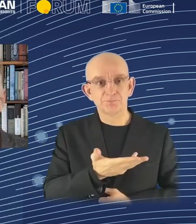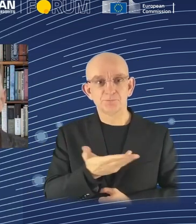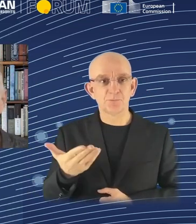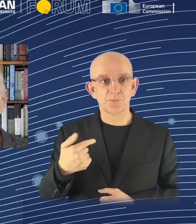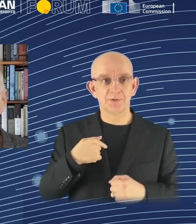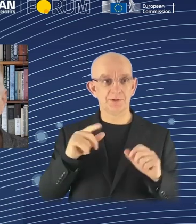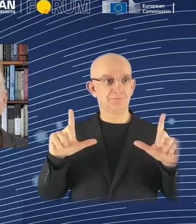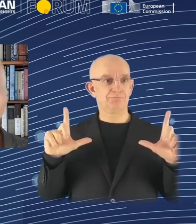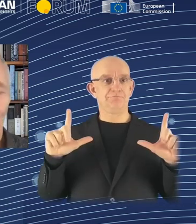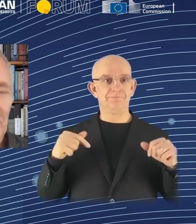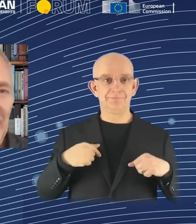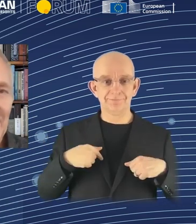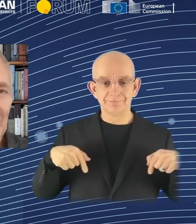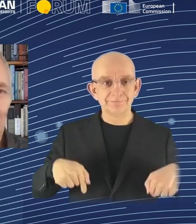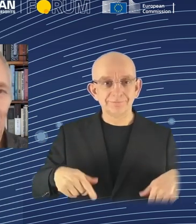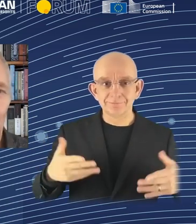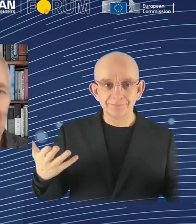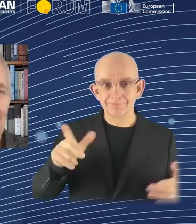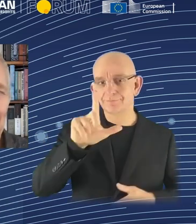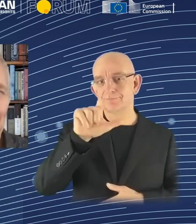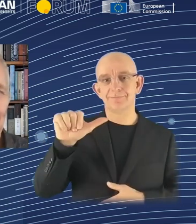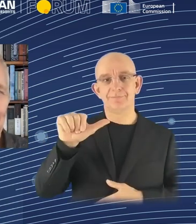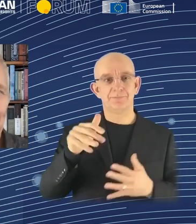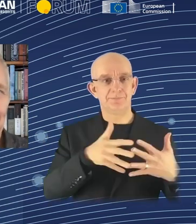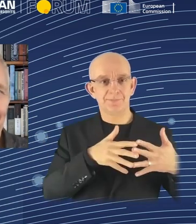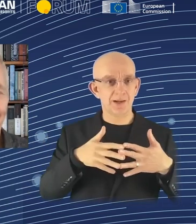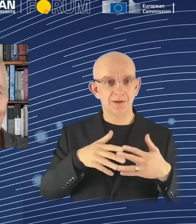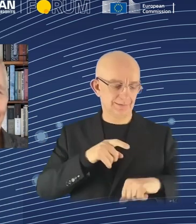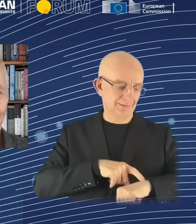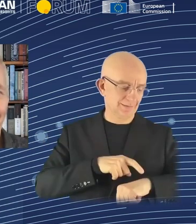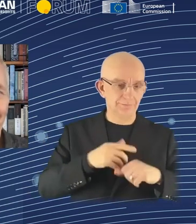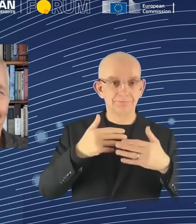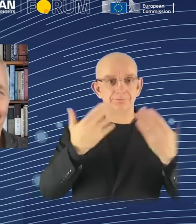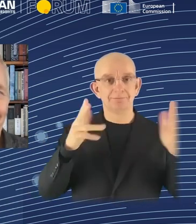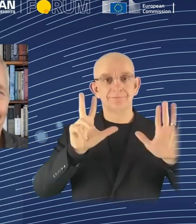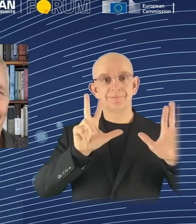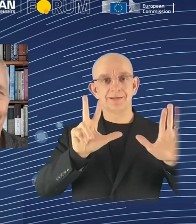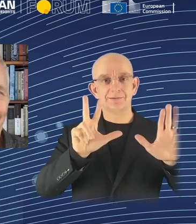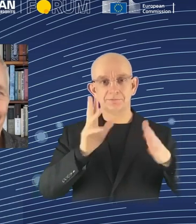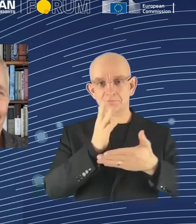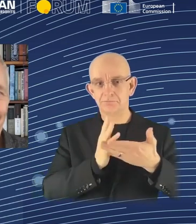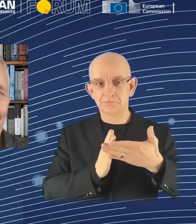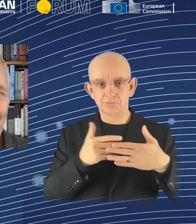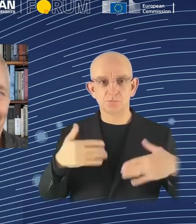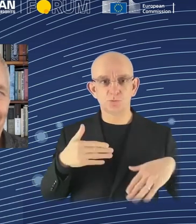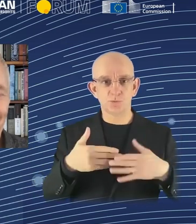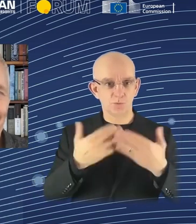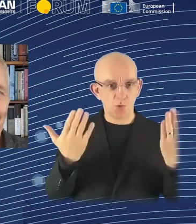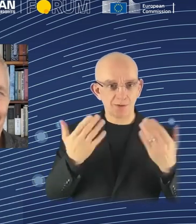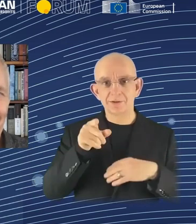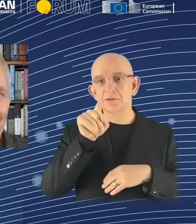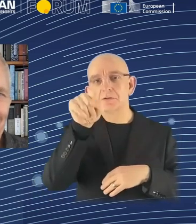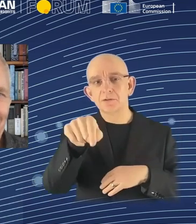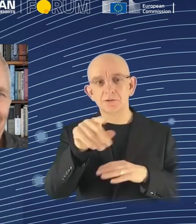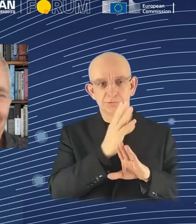It's about 8.28 in the morning. That's all right. So the cue for you to start is an enormous Brussels applause we're